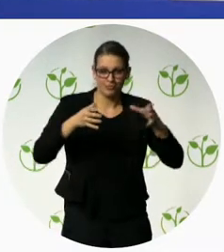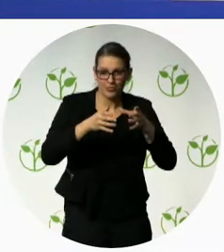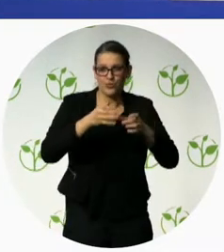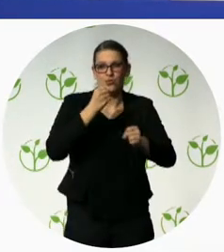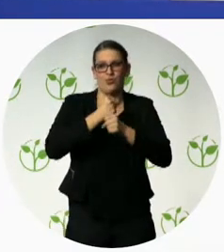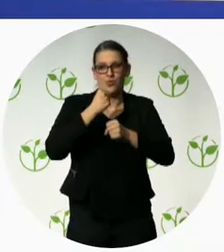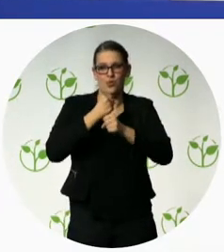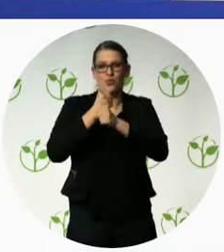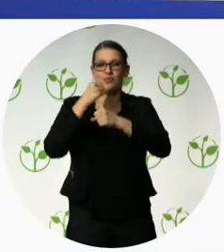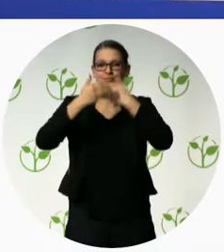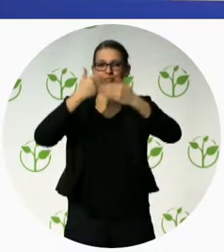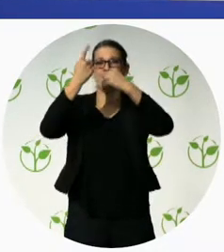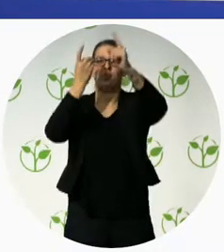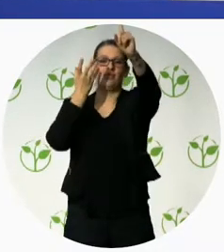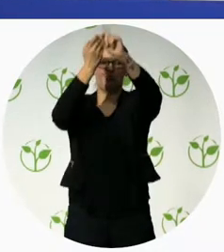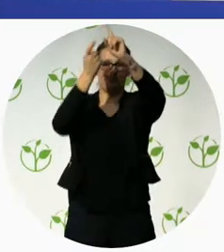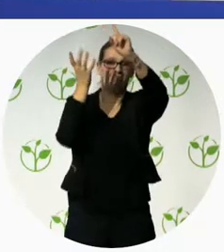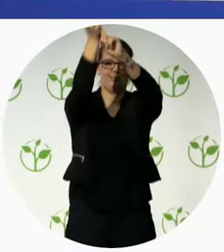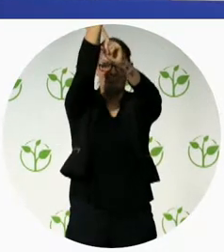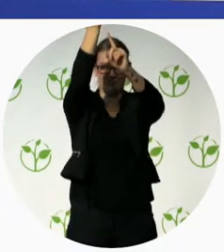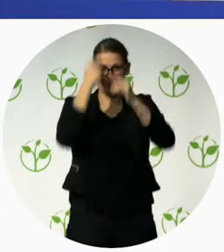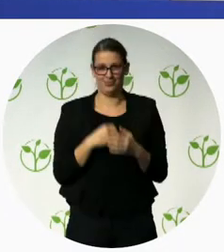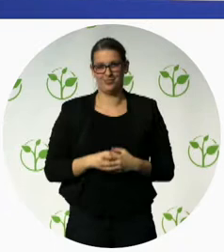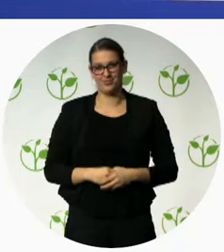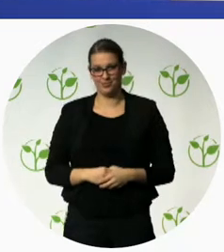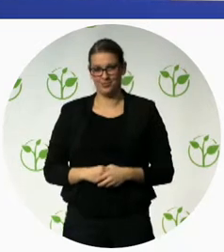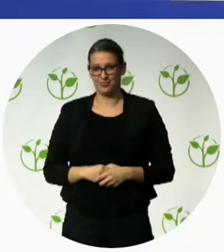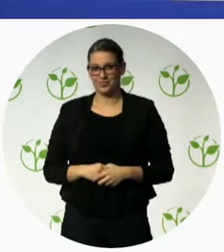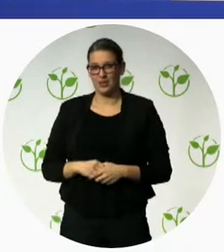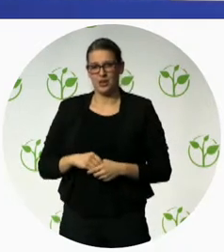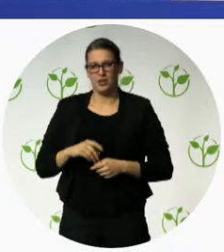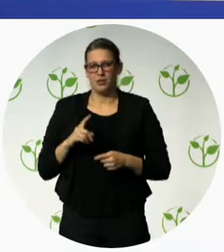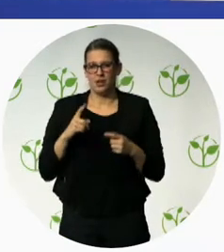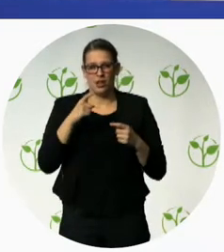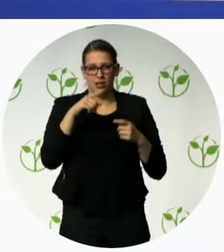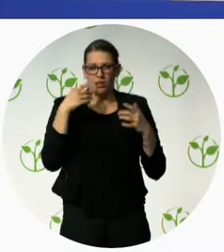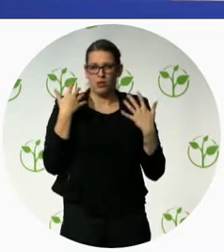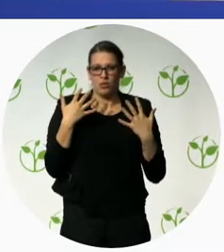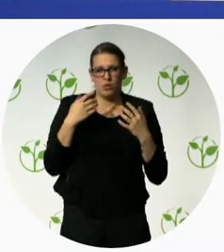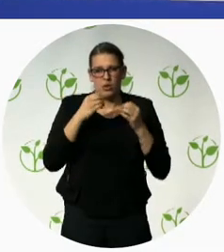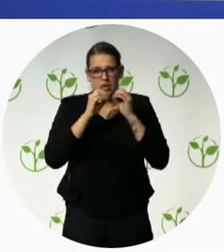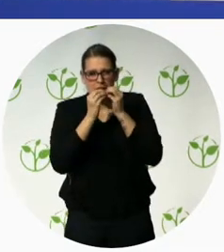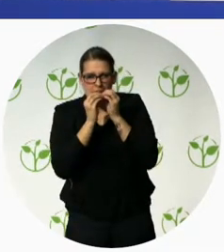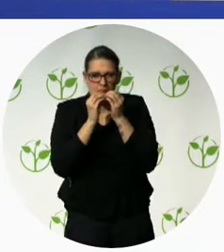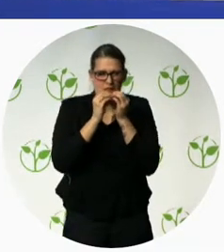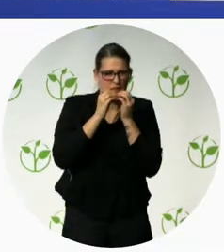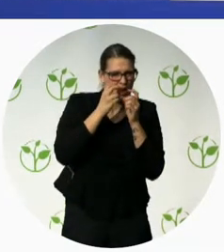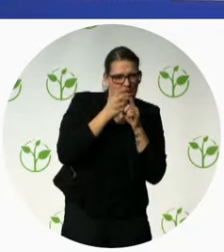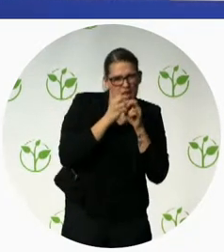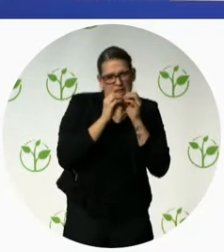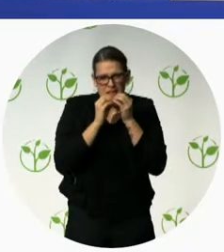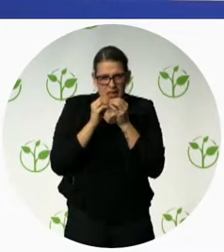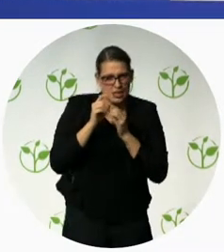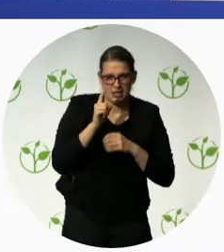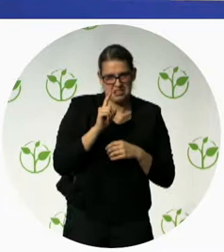rocket science rocket science but it wasn't done in most of the countries where we are working and